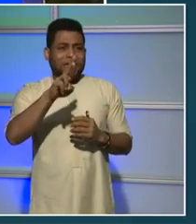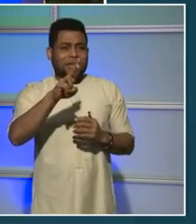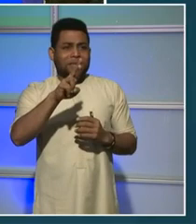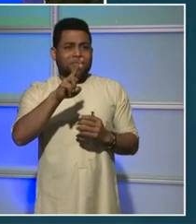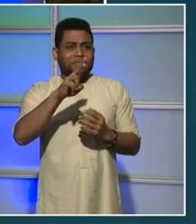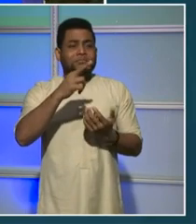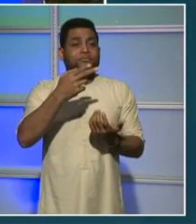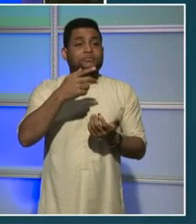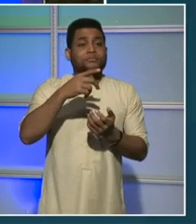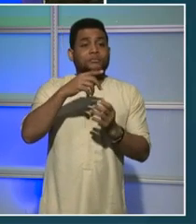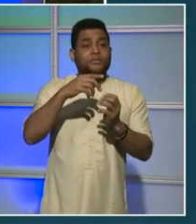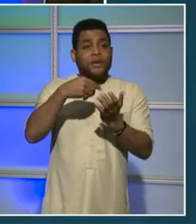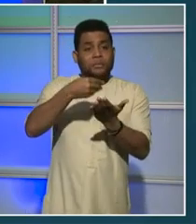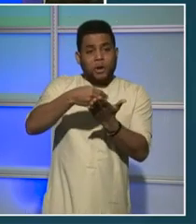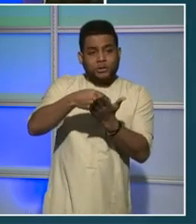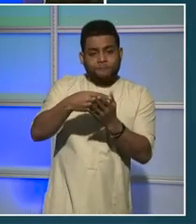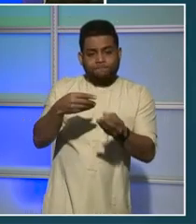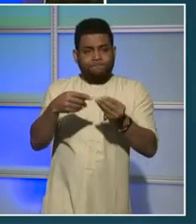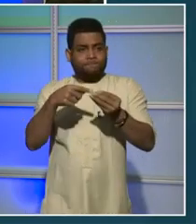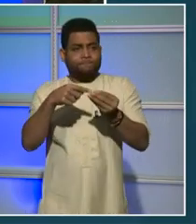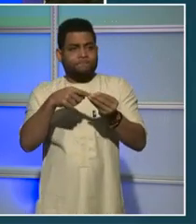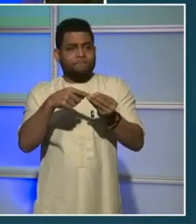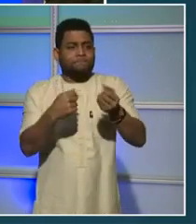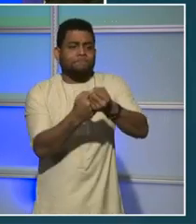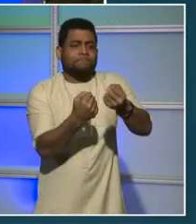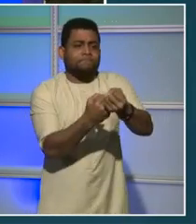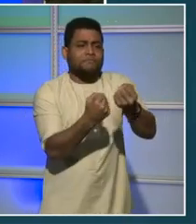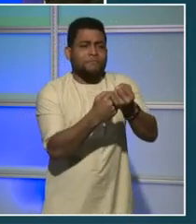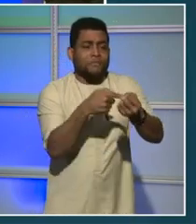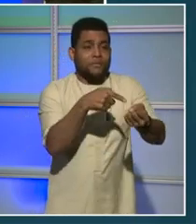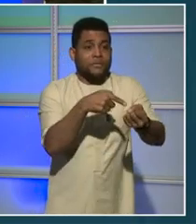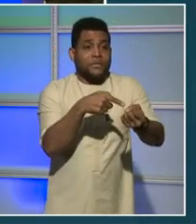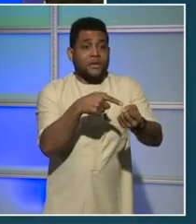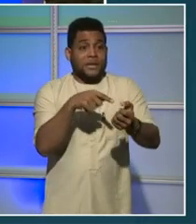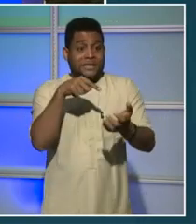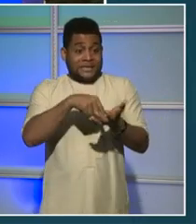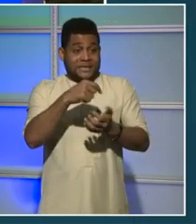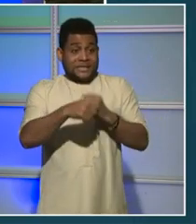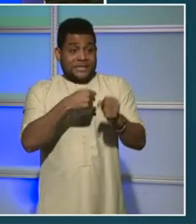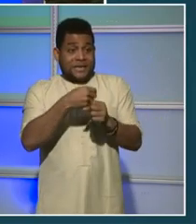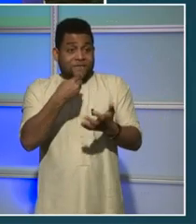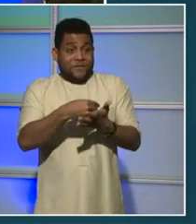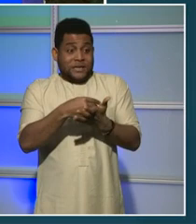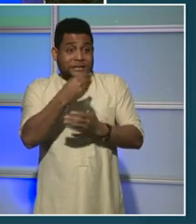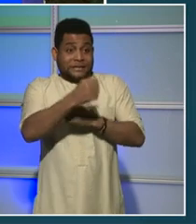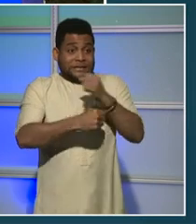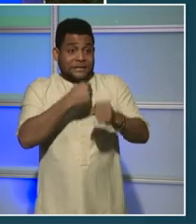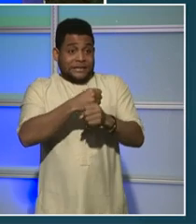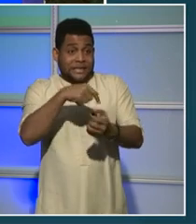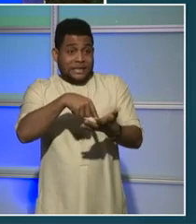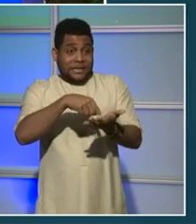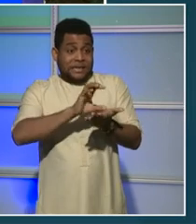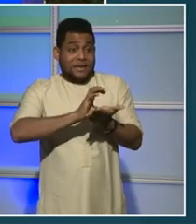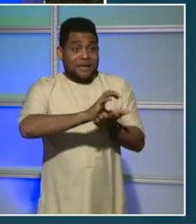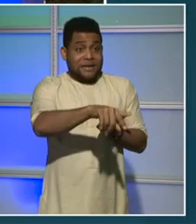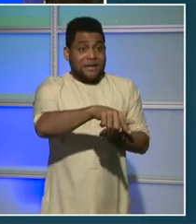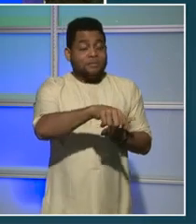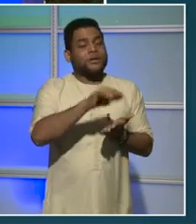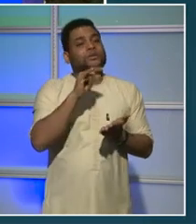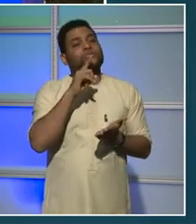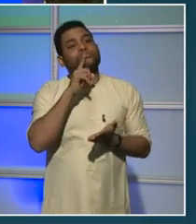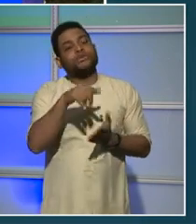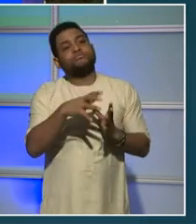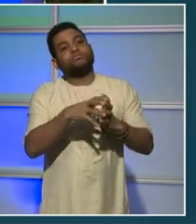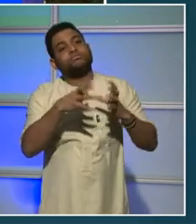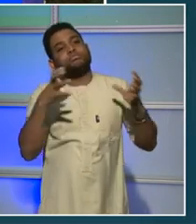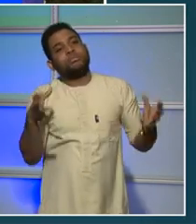And in this fiscal year, in the current budget, there was a historic investment made in those housing vouchers. Over 3,400